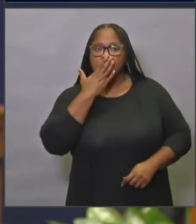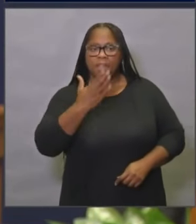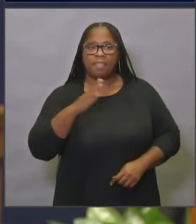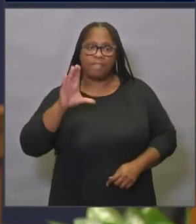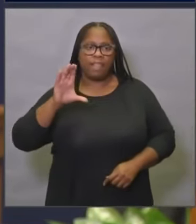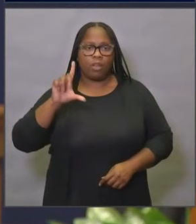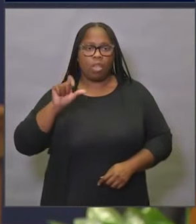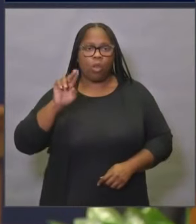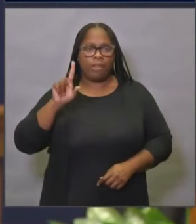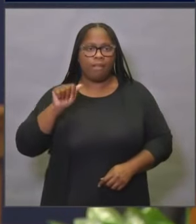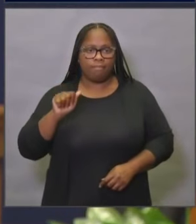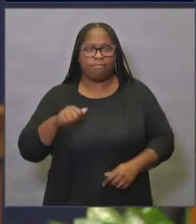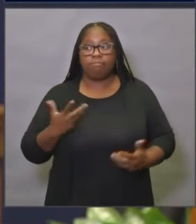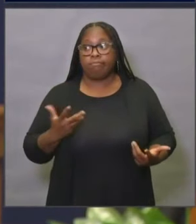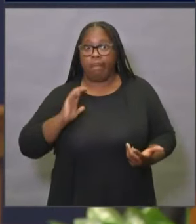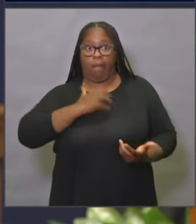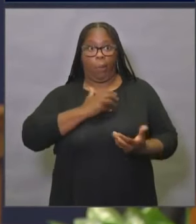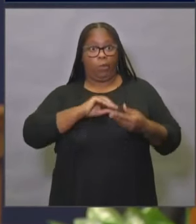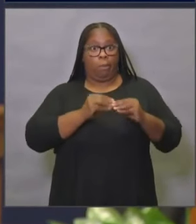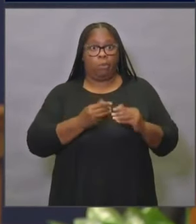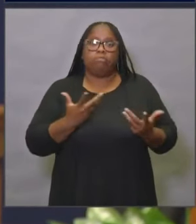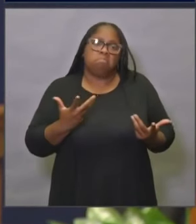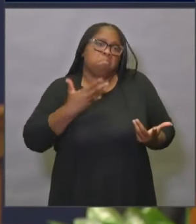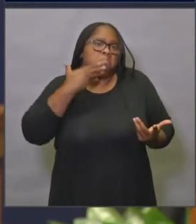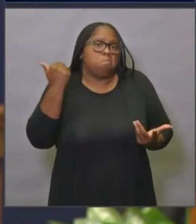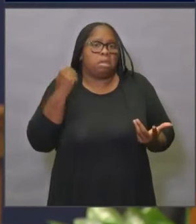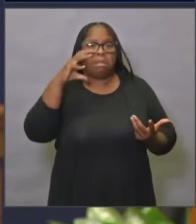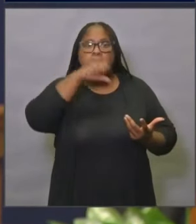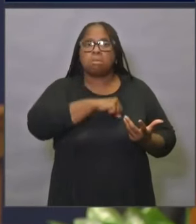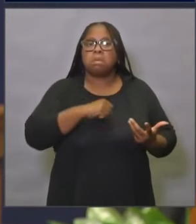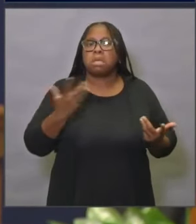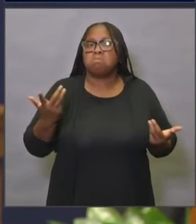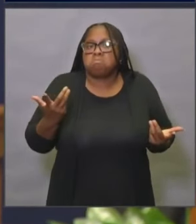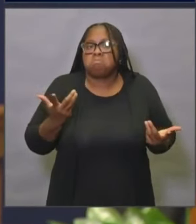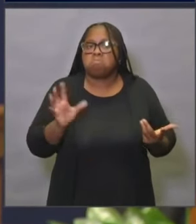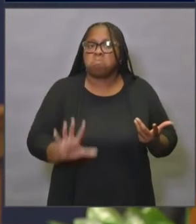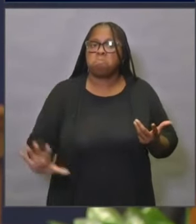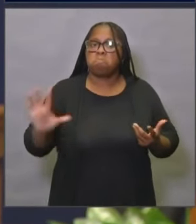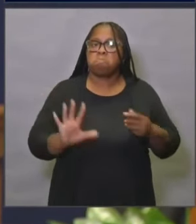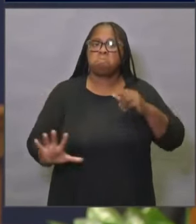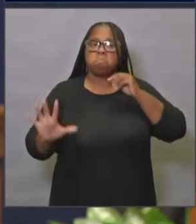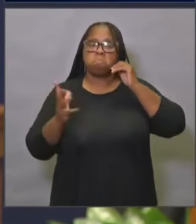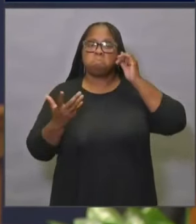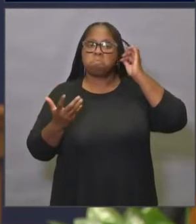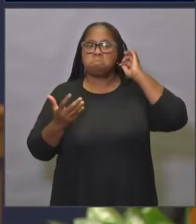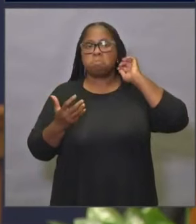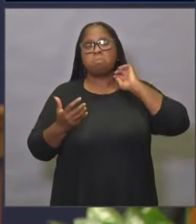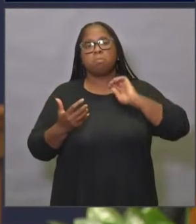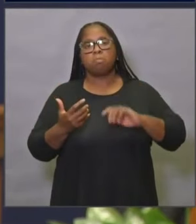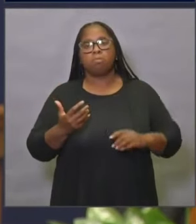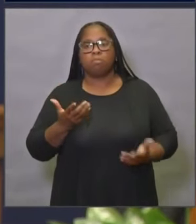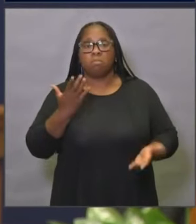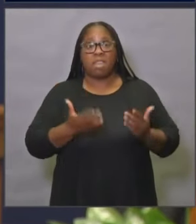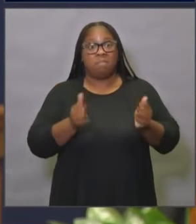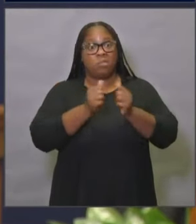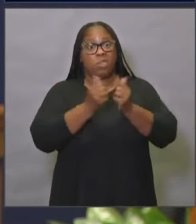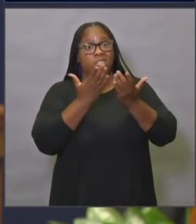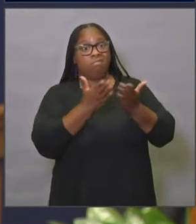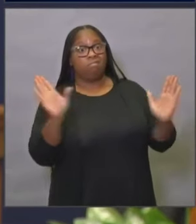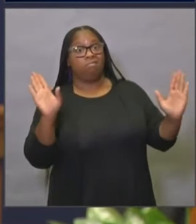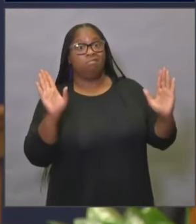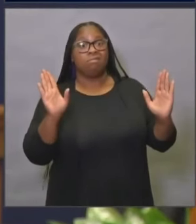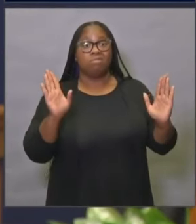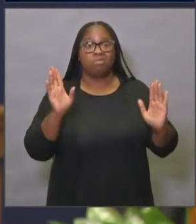the numbers that we have are the best estimate that we have. I'm sure that there may be, again, even among our general population,